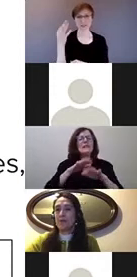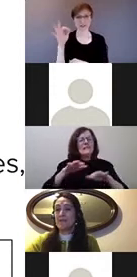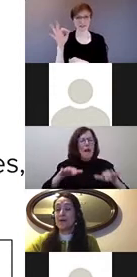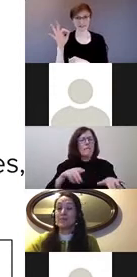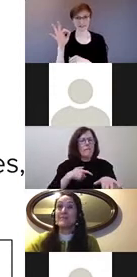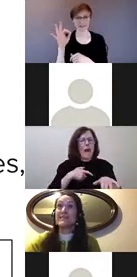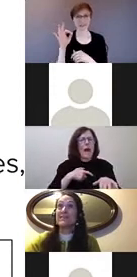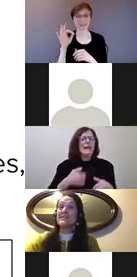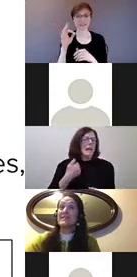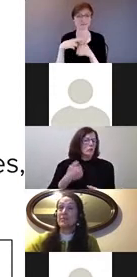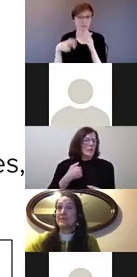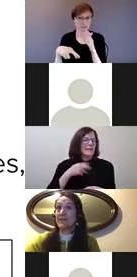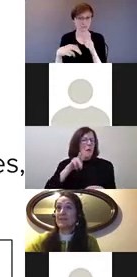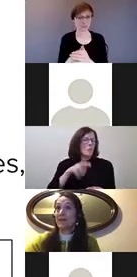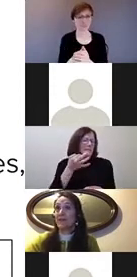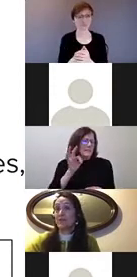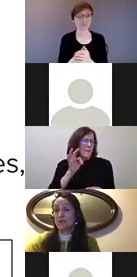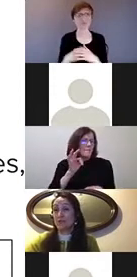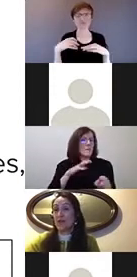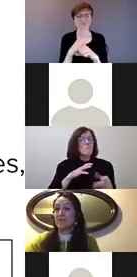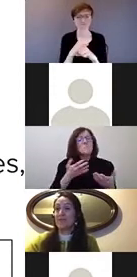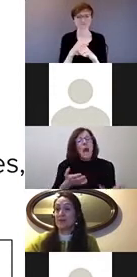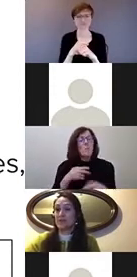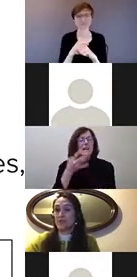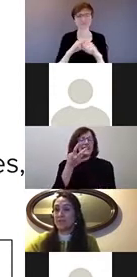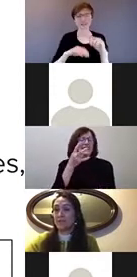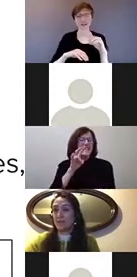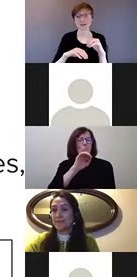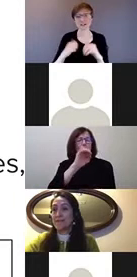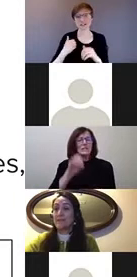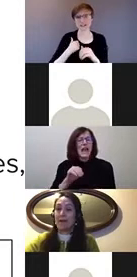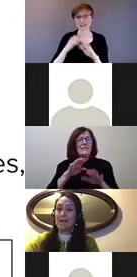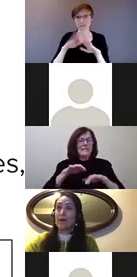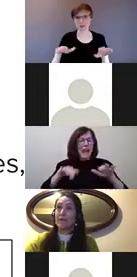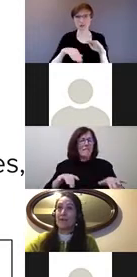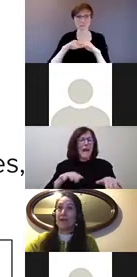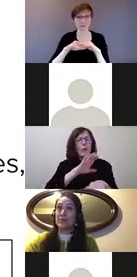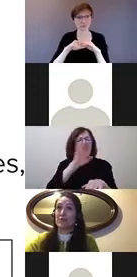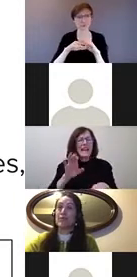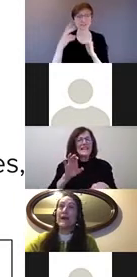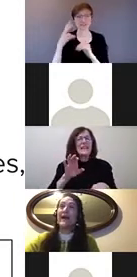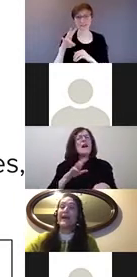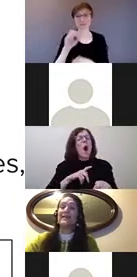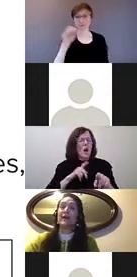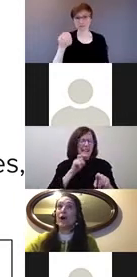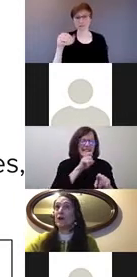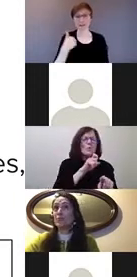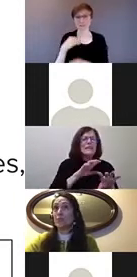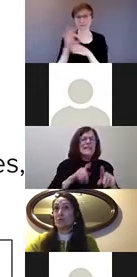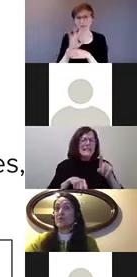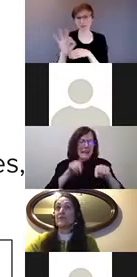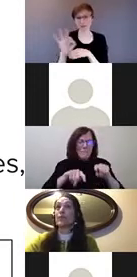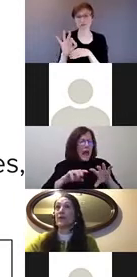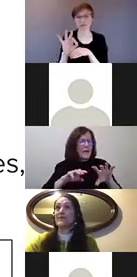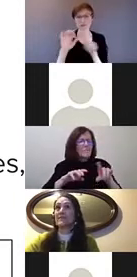to summarize, up to 17% of Canadian children have functional difficulties depending on their age group, and a higher